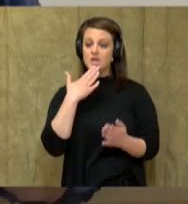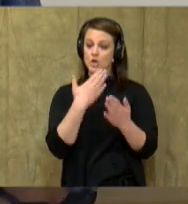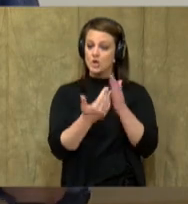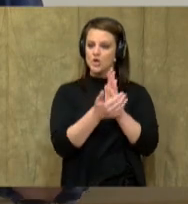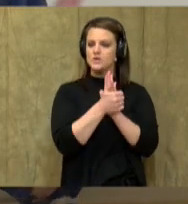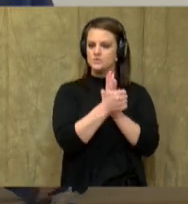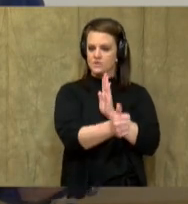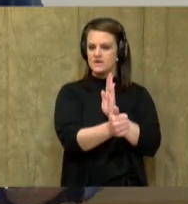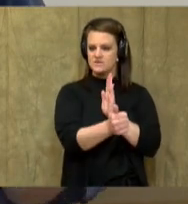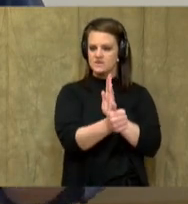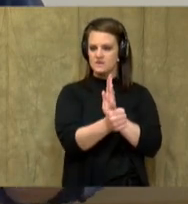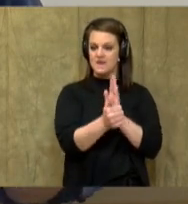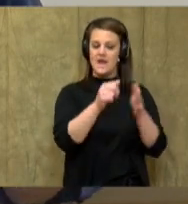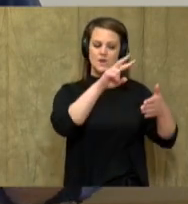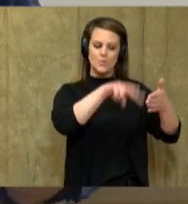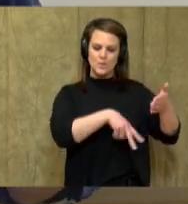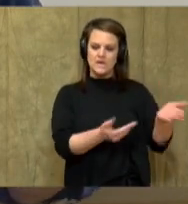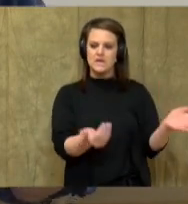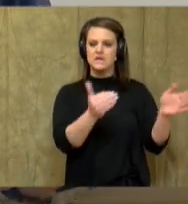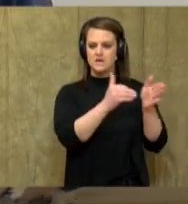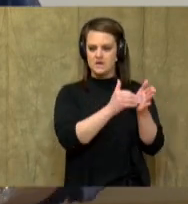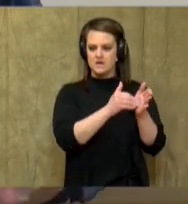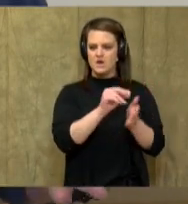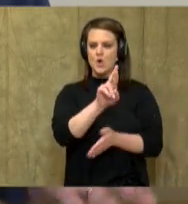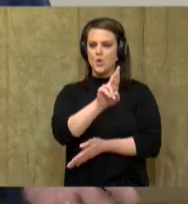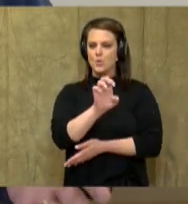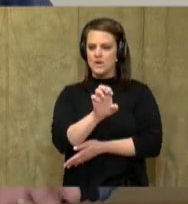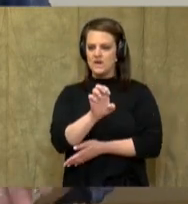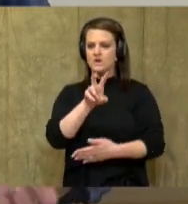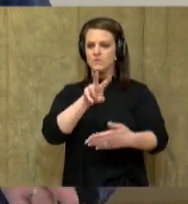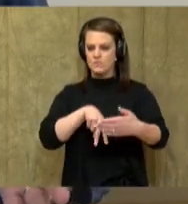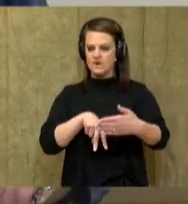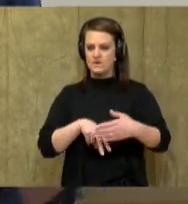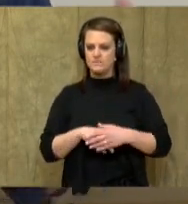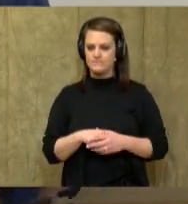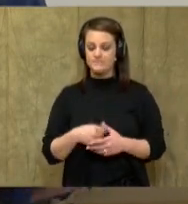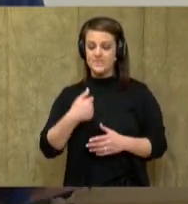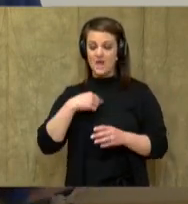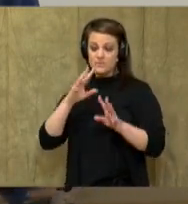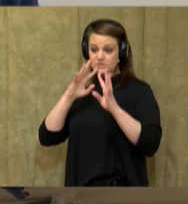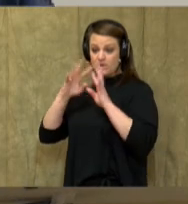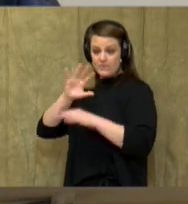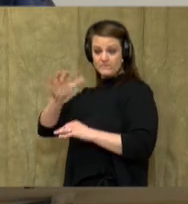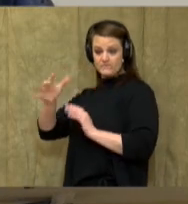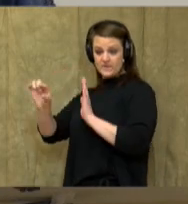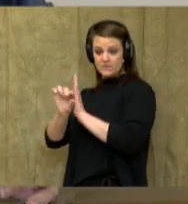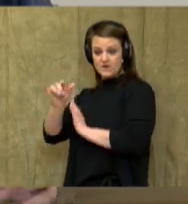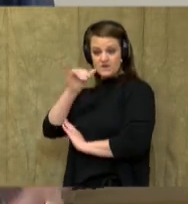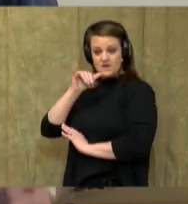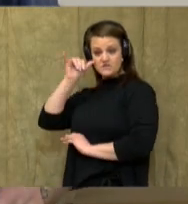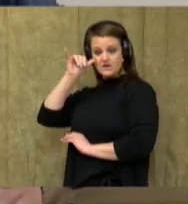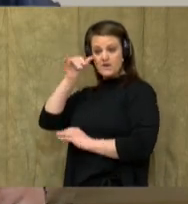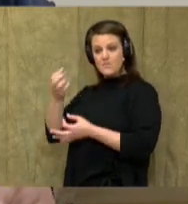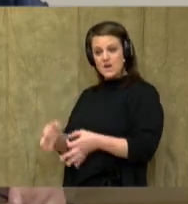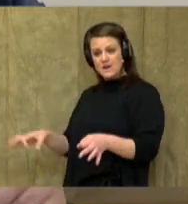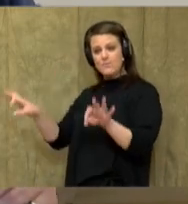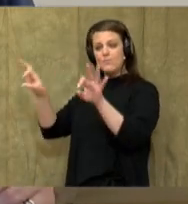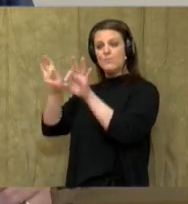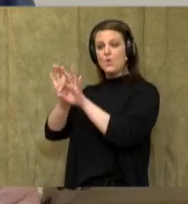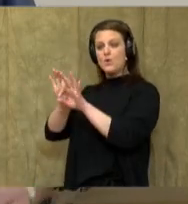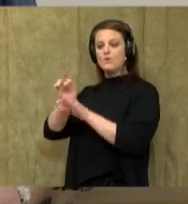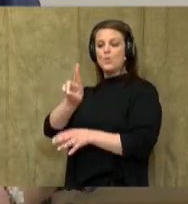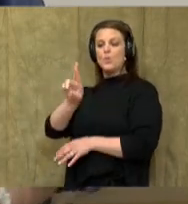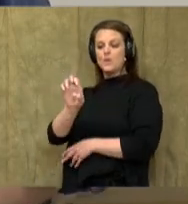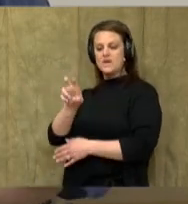as well as reread strategy. I was just talking to a fifth grader yesterday about the importance of the